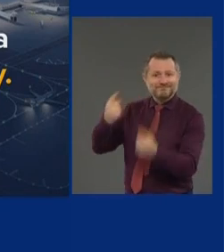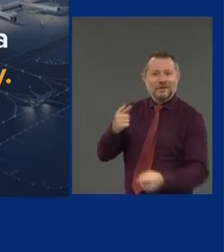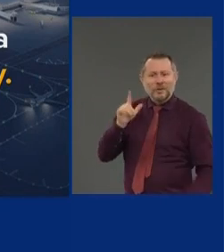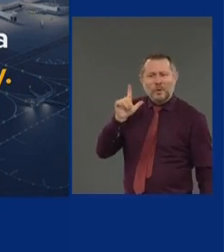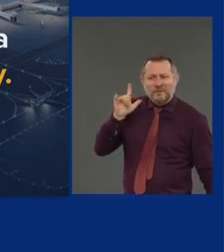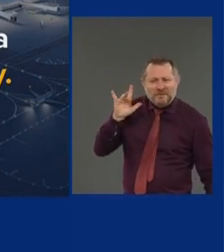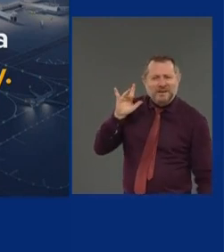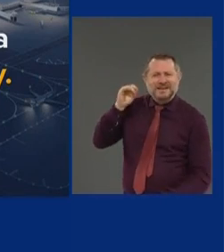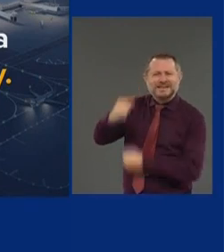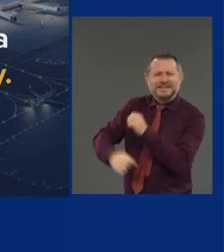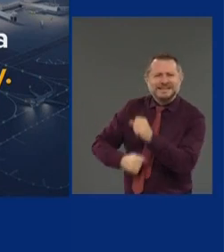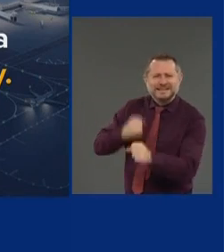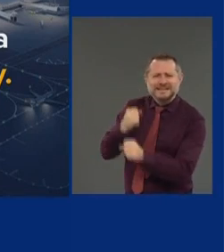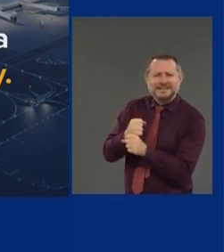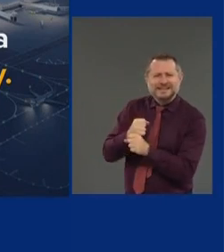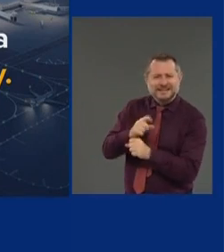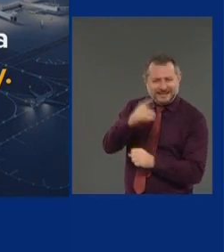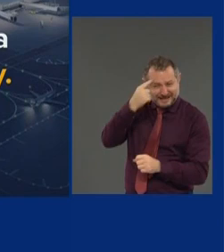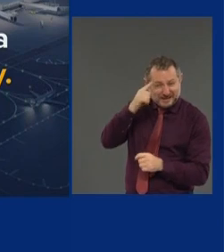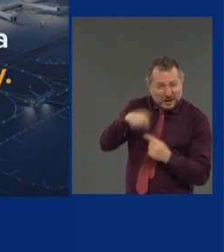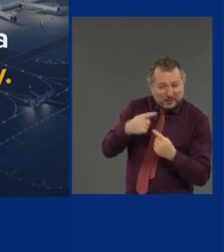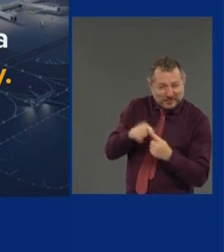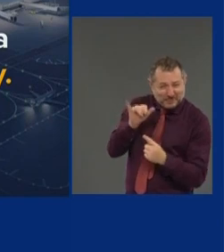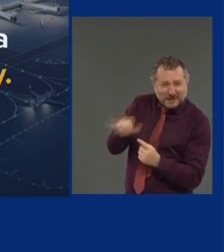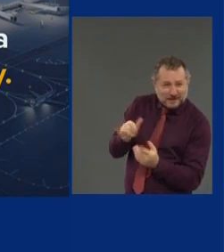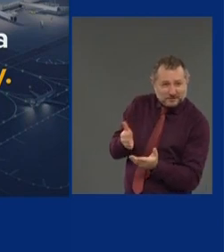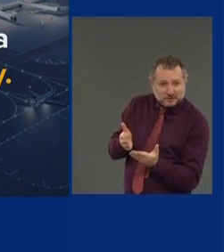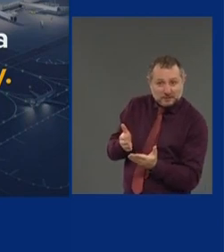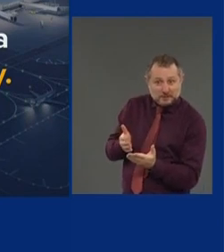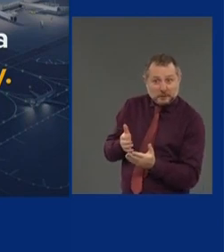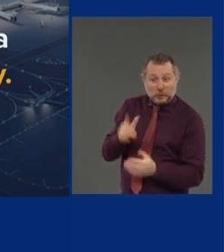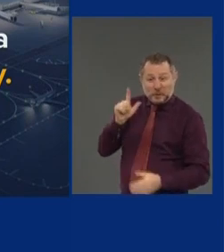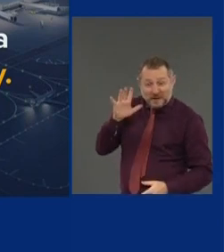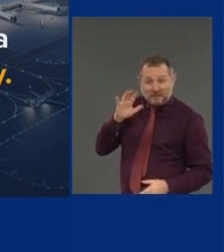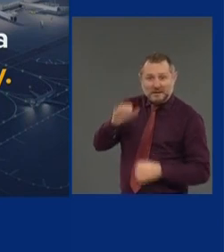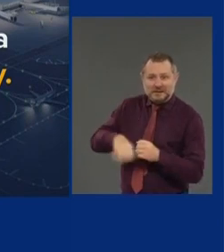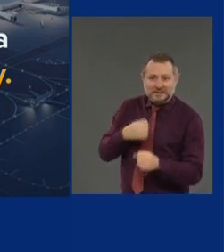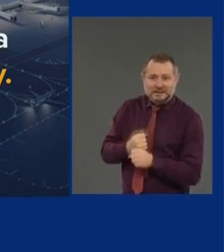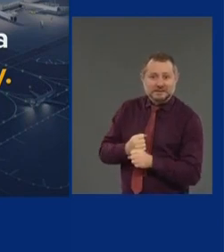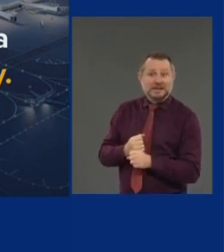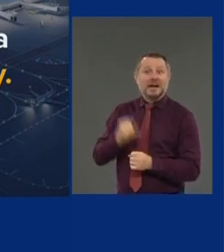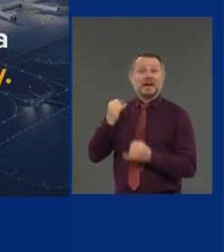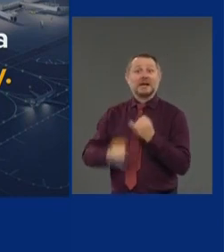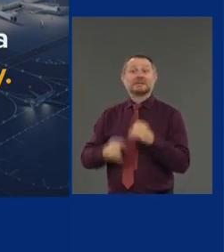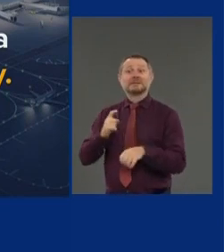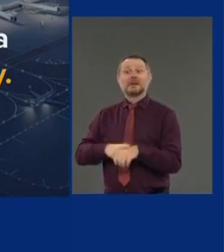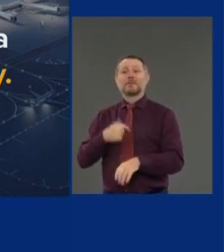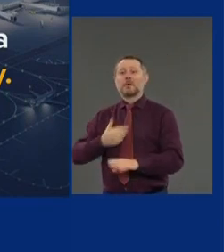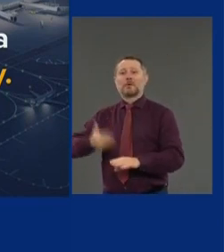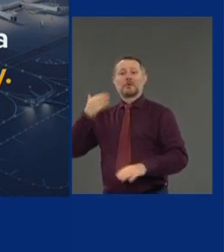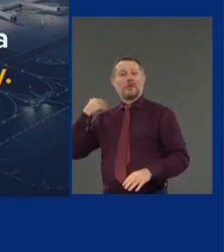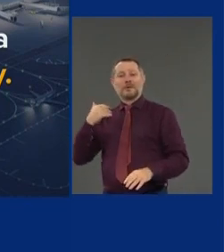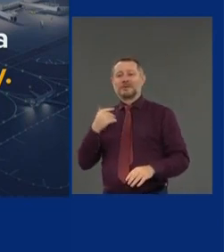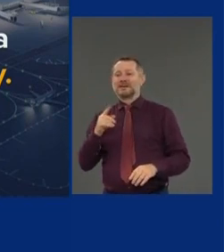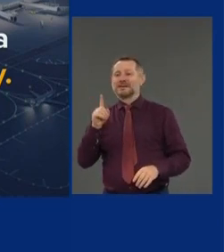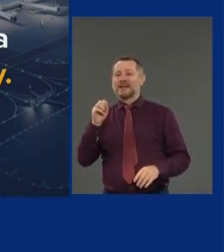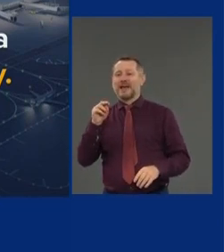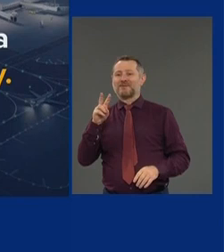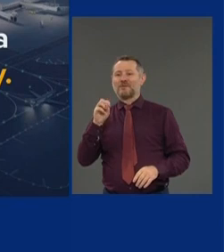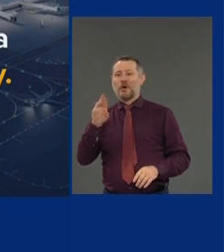Just think about that. 25 years. The last airport was Denver, 1995.